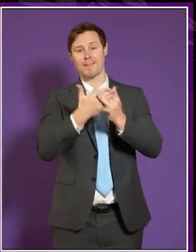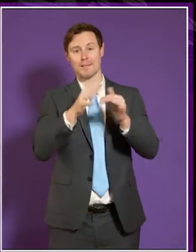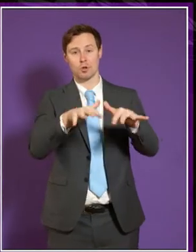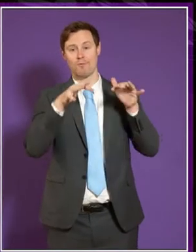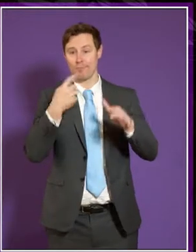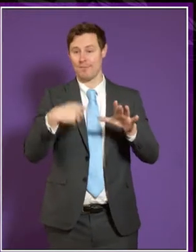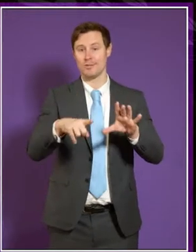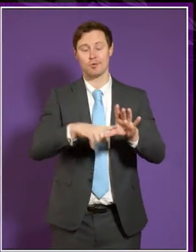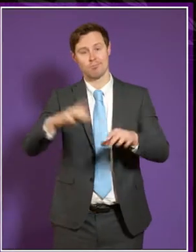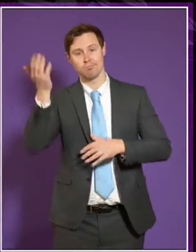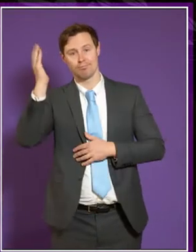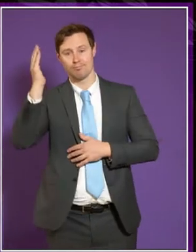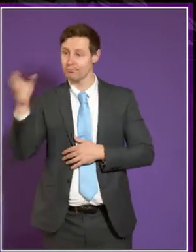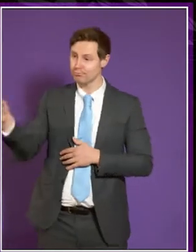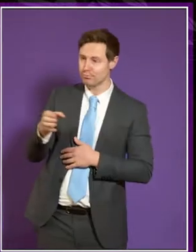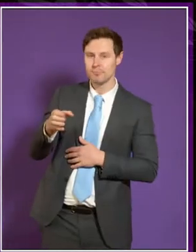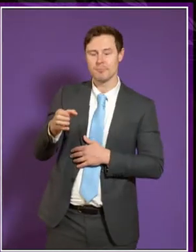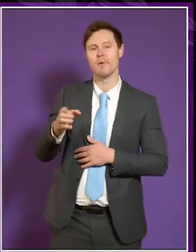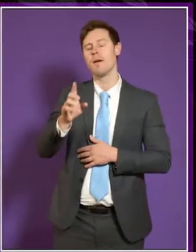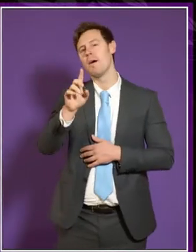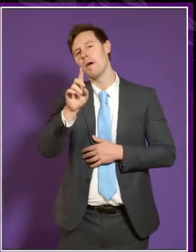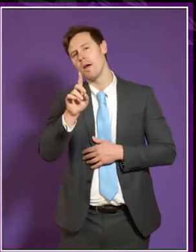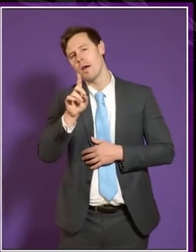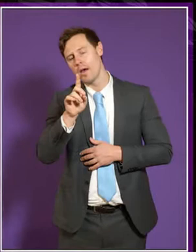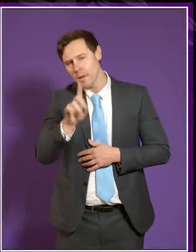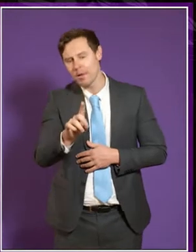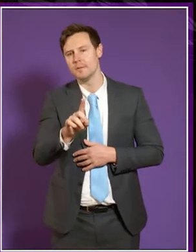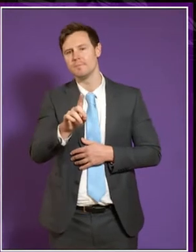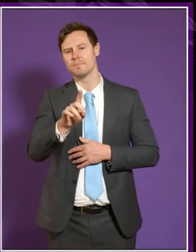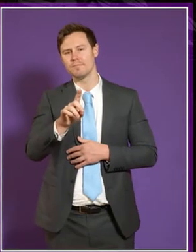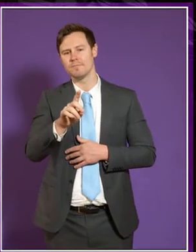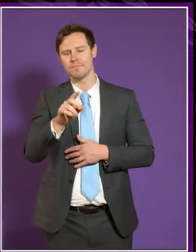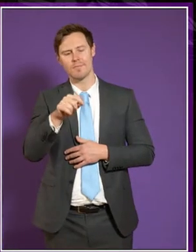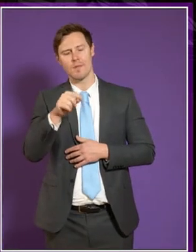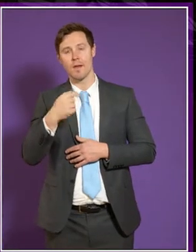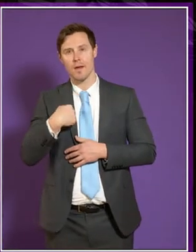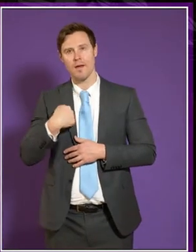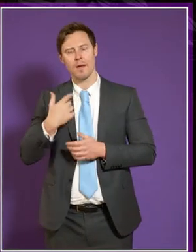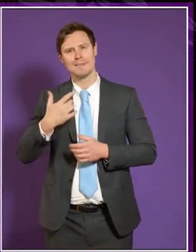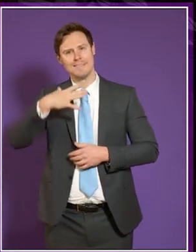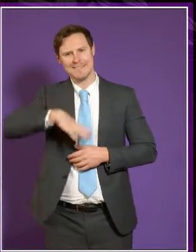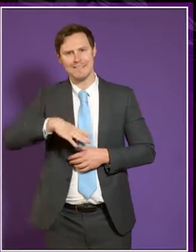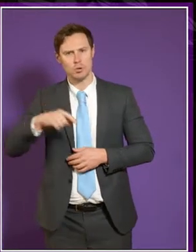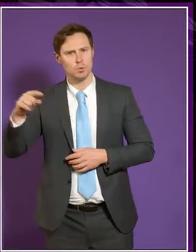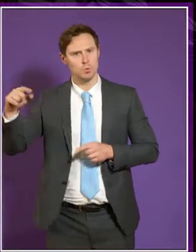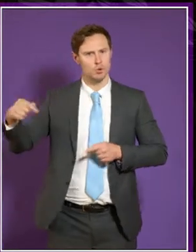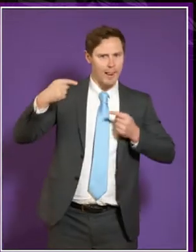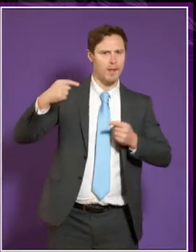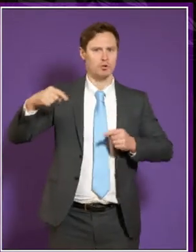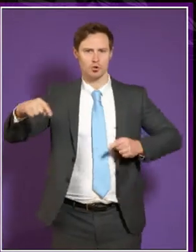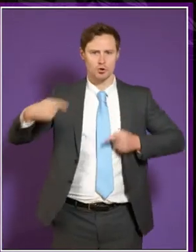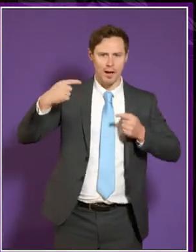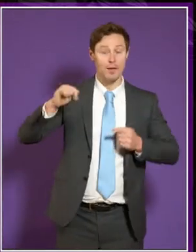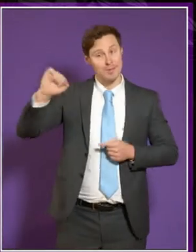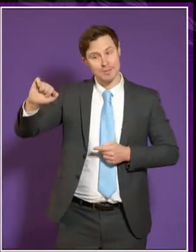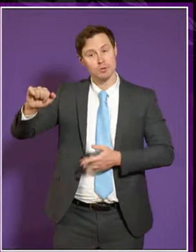the year. But often, there is a role about challenging us, which part of what Peter's annual